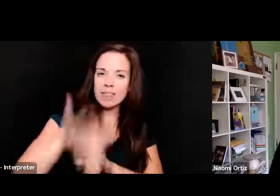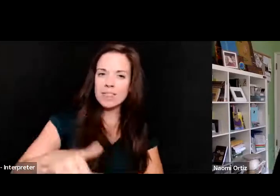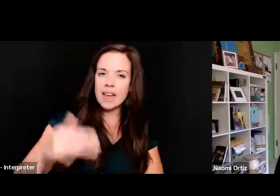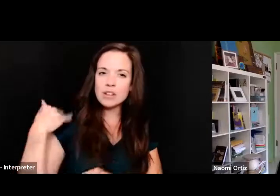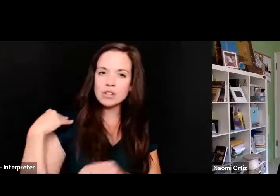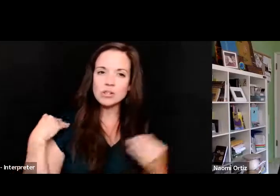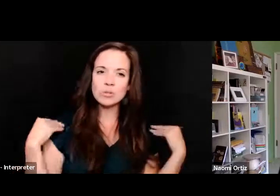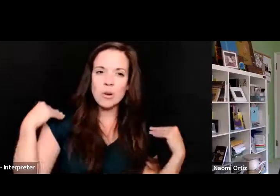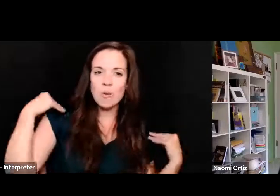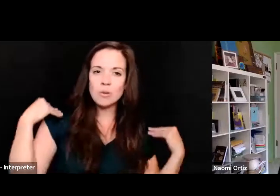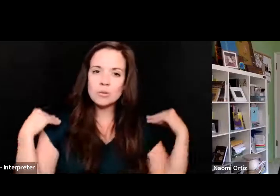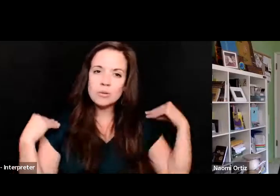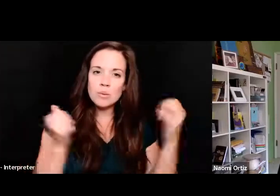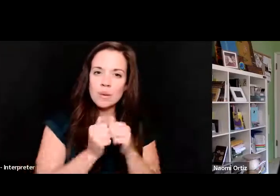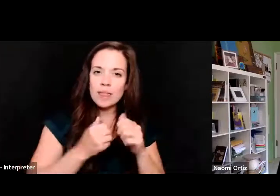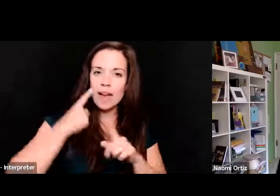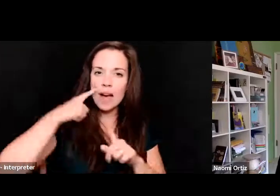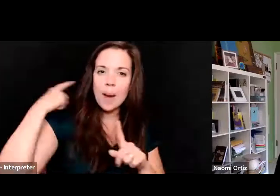jut with optimism.